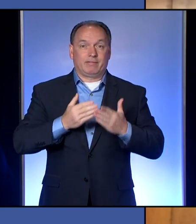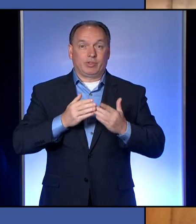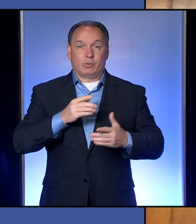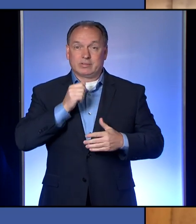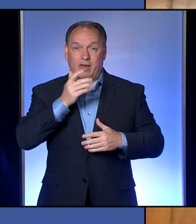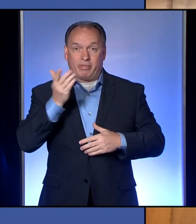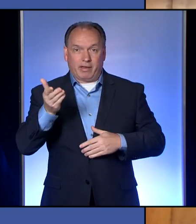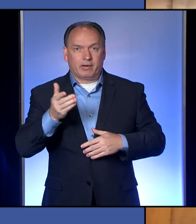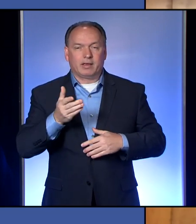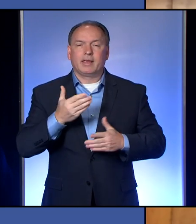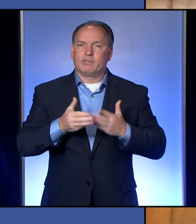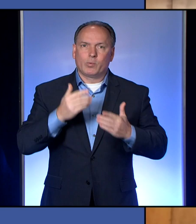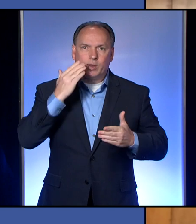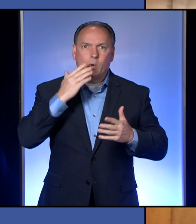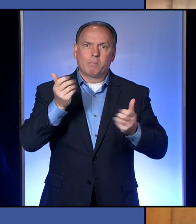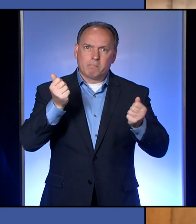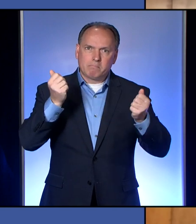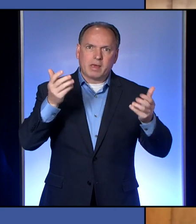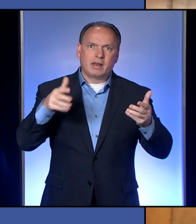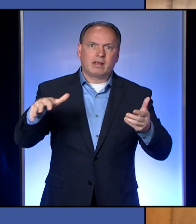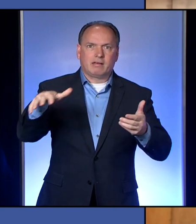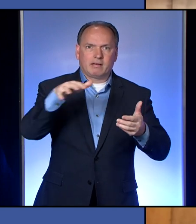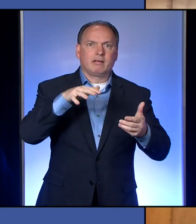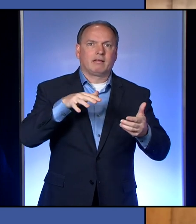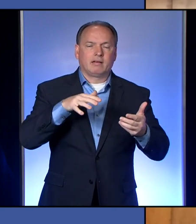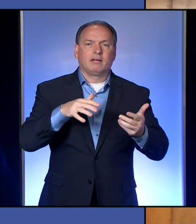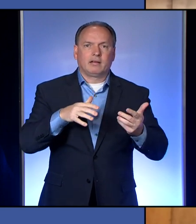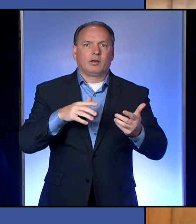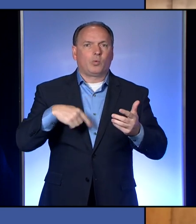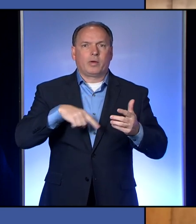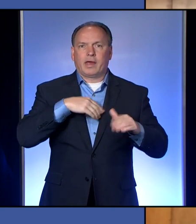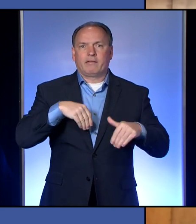there are a lot more cases out there than we've been able to identify.